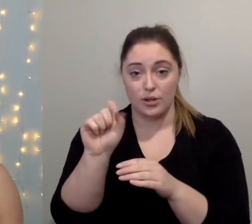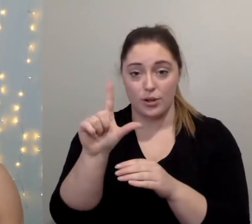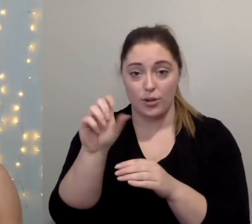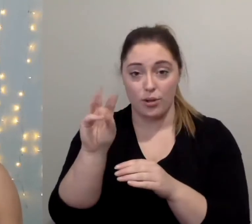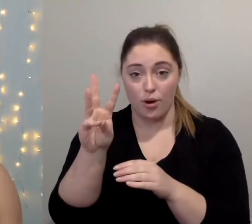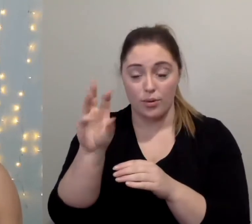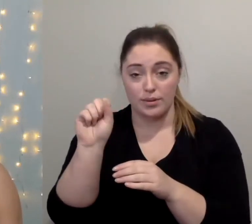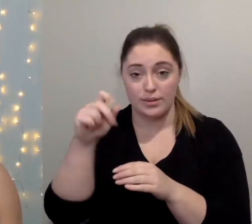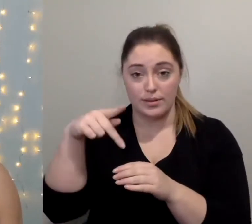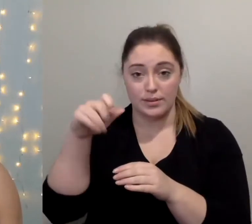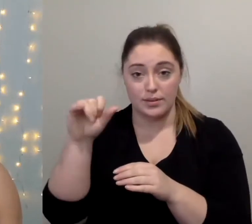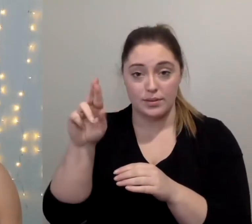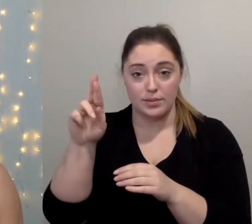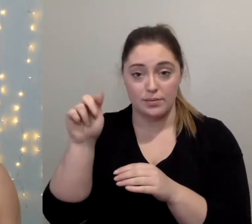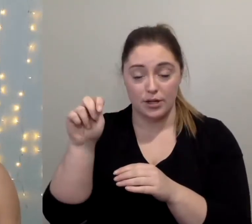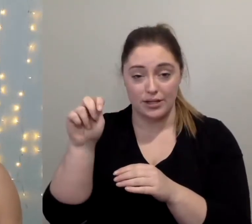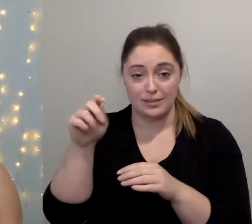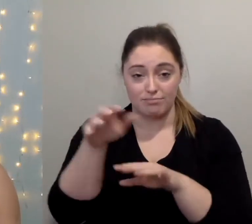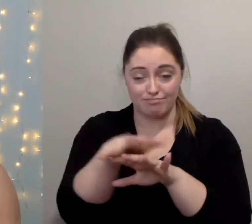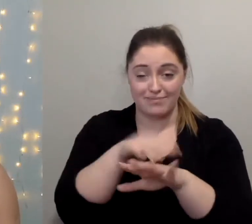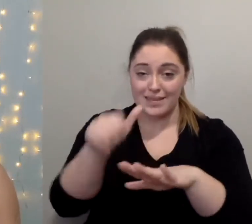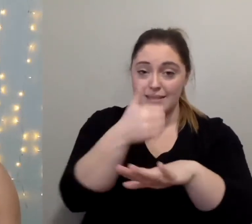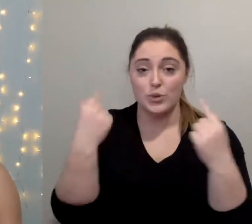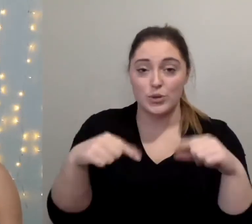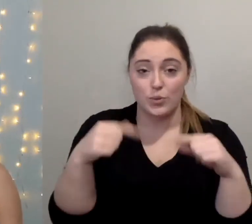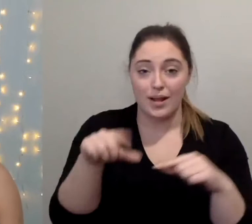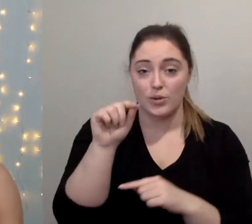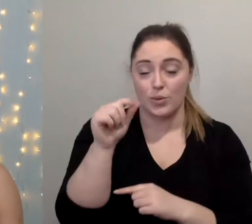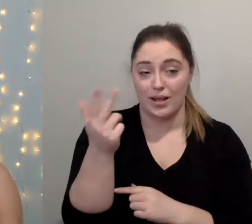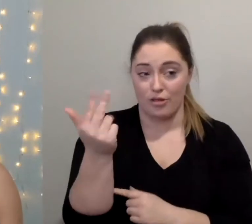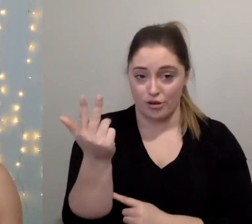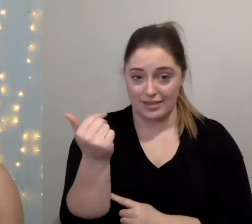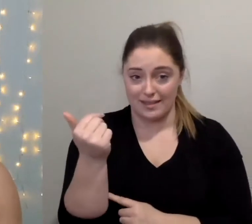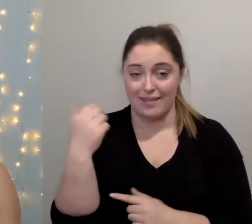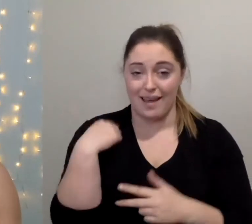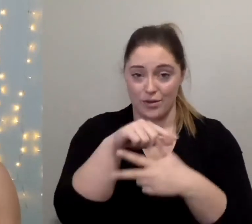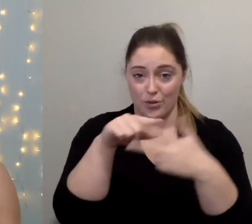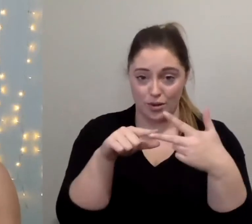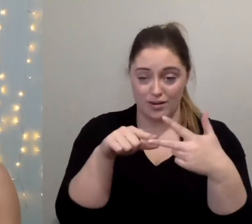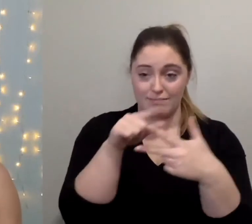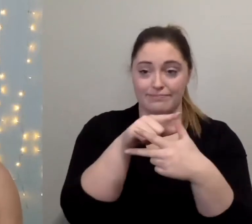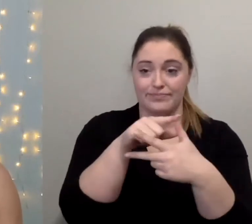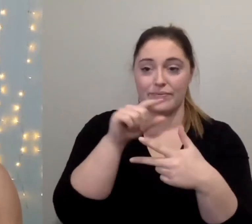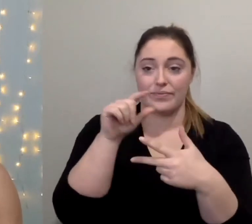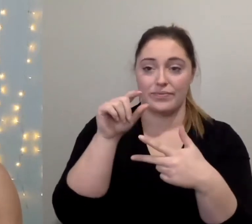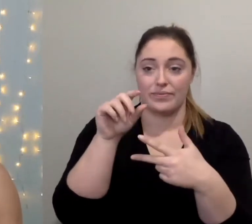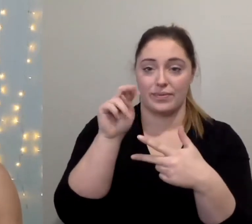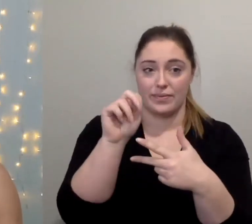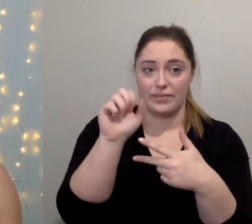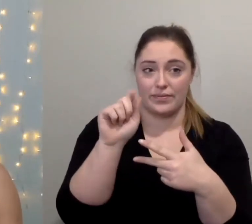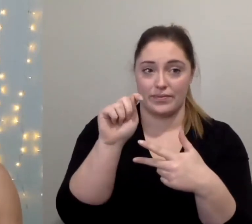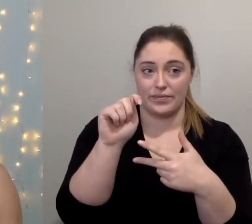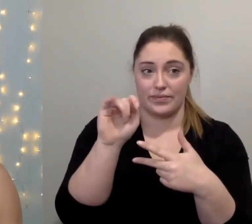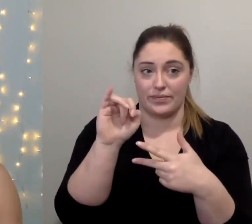spirit was formed in 2013 and consists of natalie bourne eric roberts and justin alcock their most recent